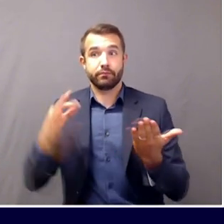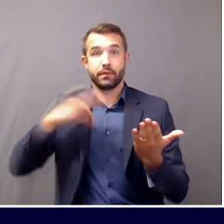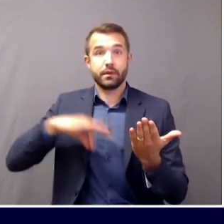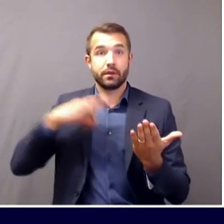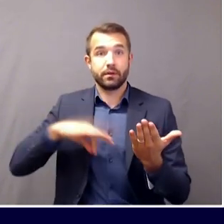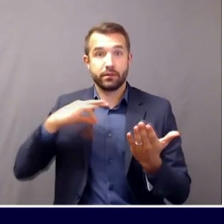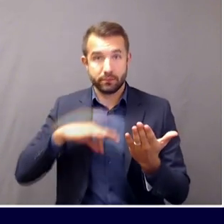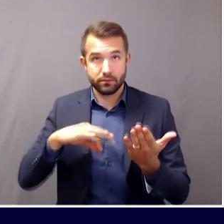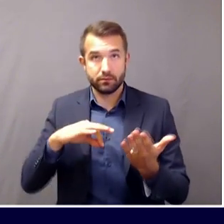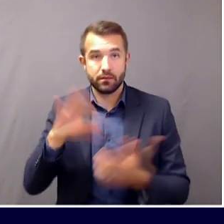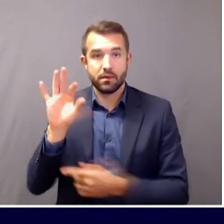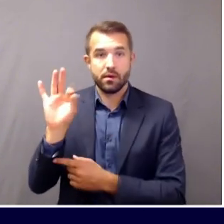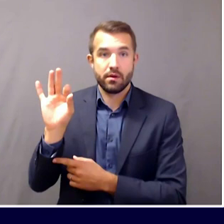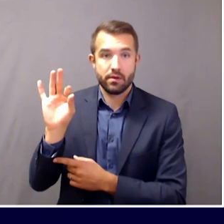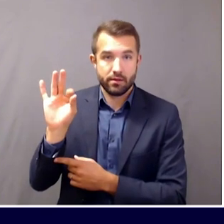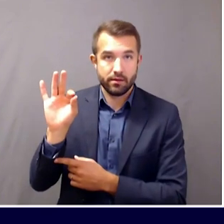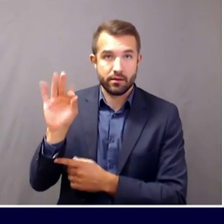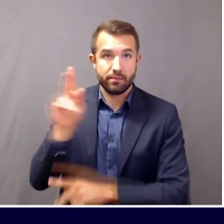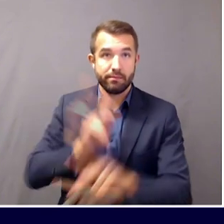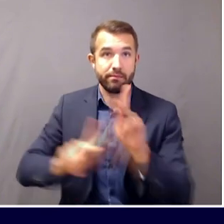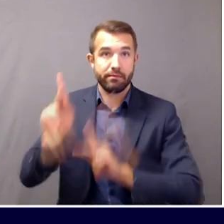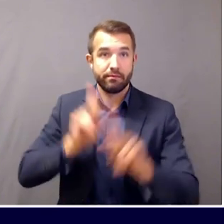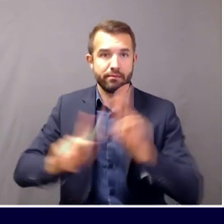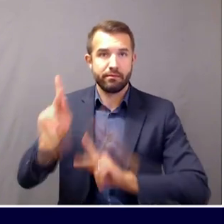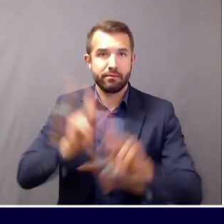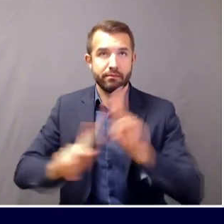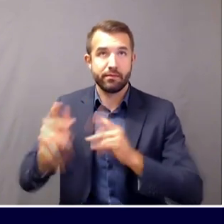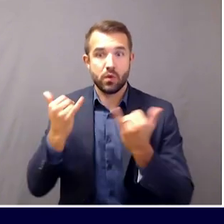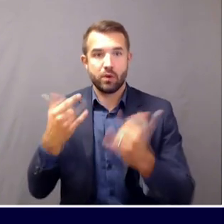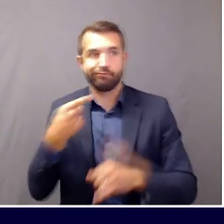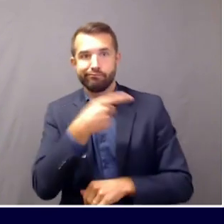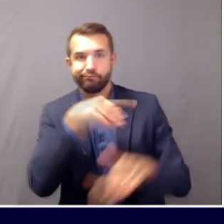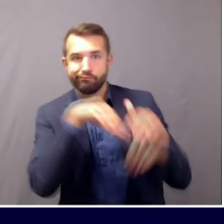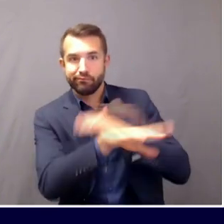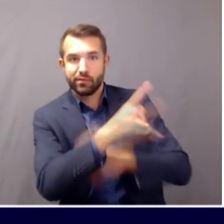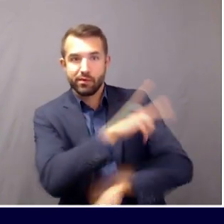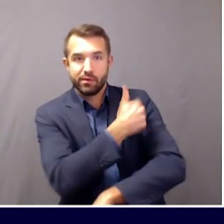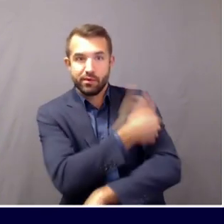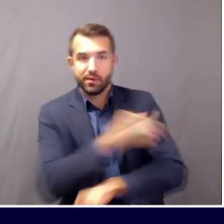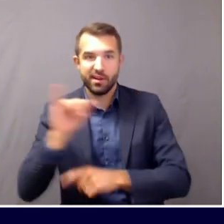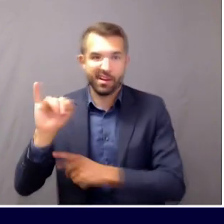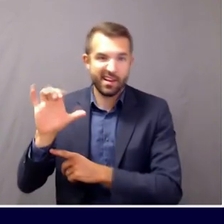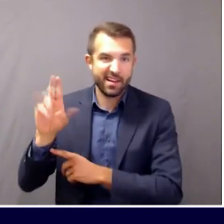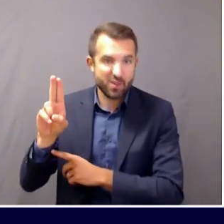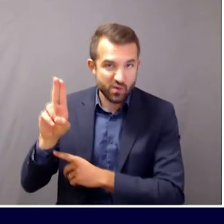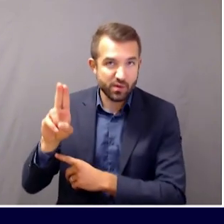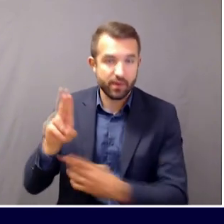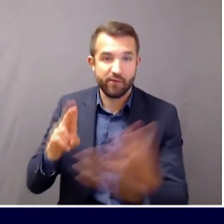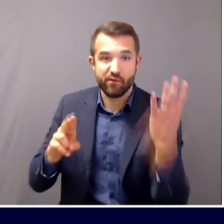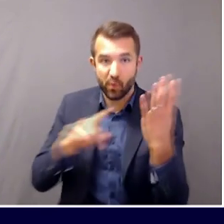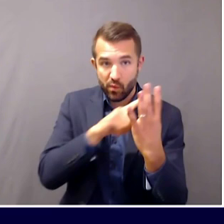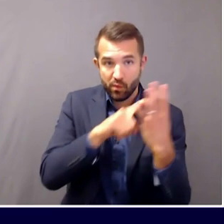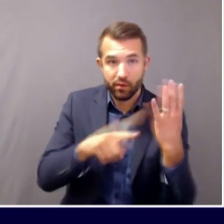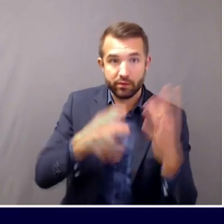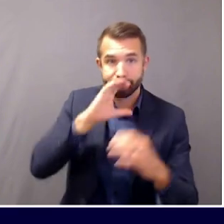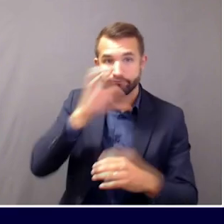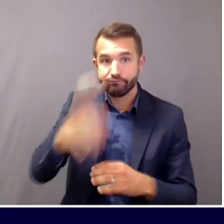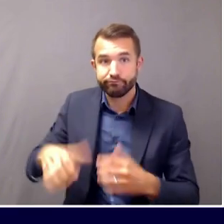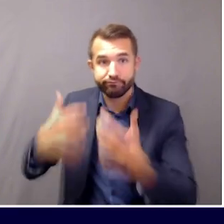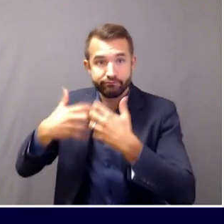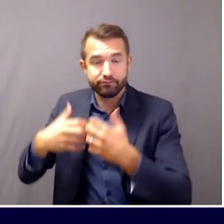who are in the hospital, four of whom are in the ICU and one of them on a ventilator with COVID-19.